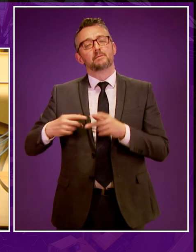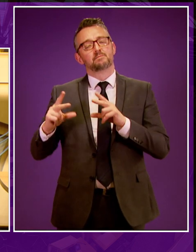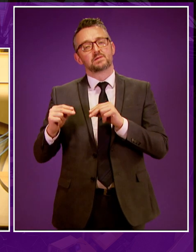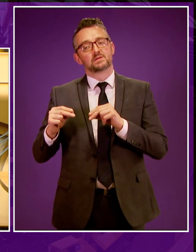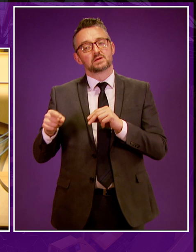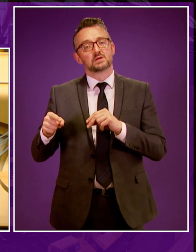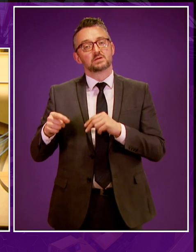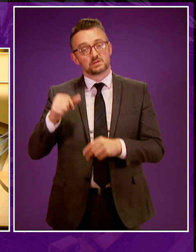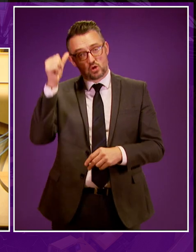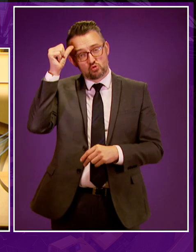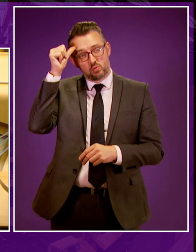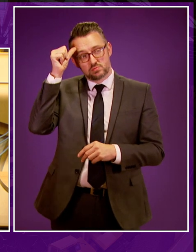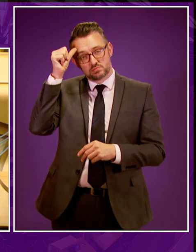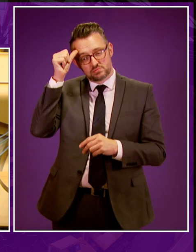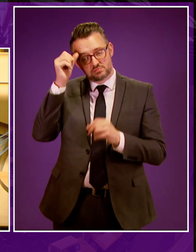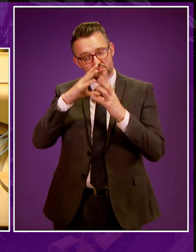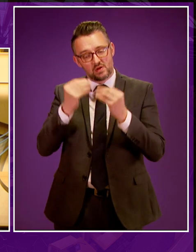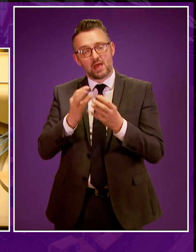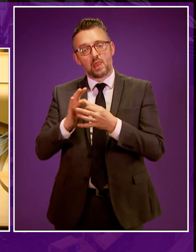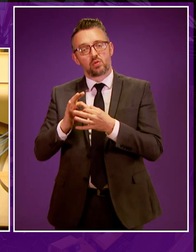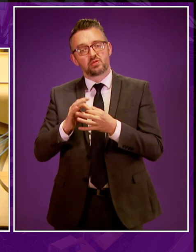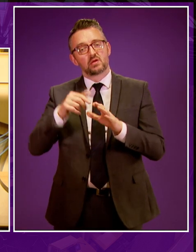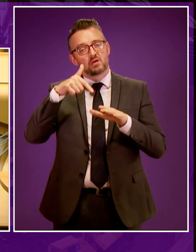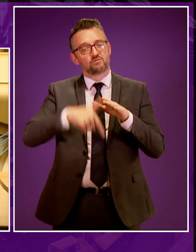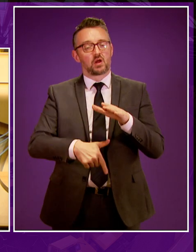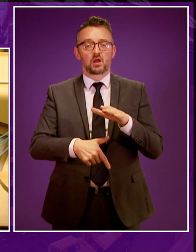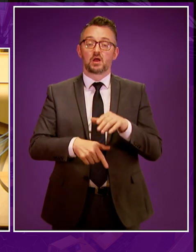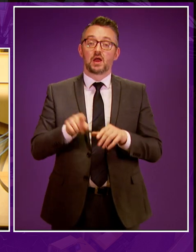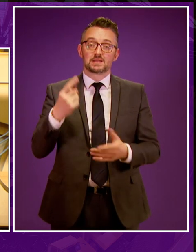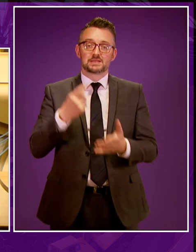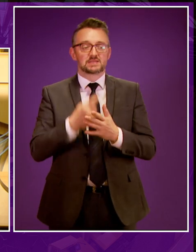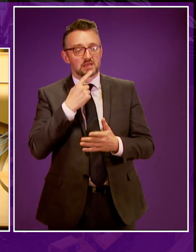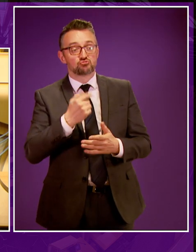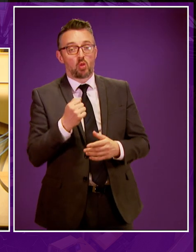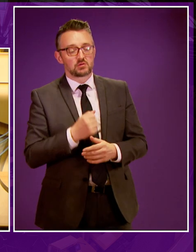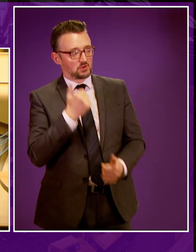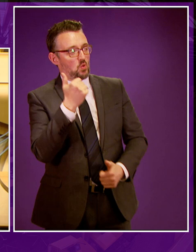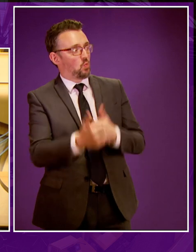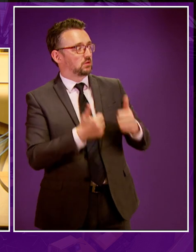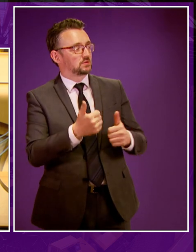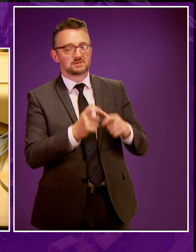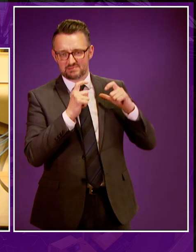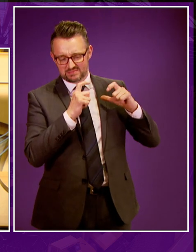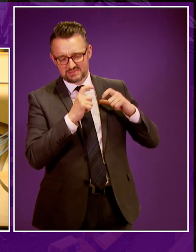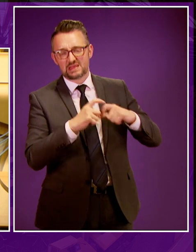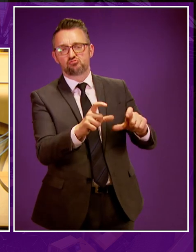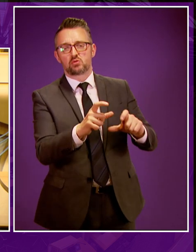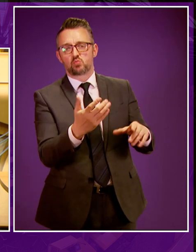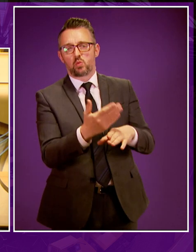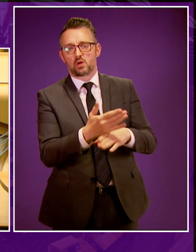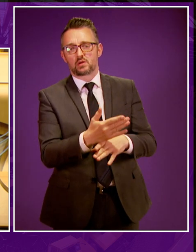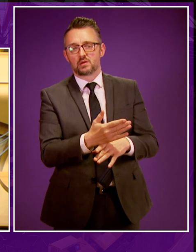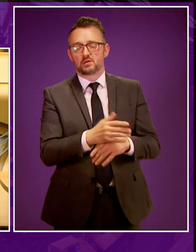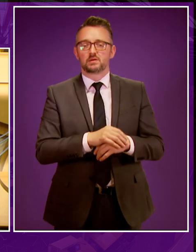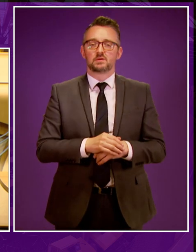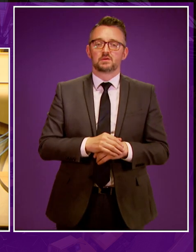say she was well-sighted on the fracking decision. And her message was simple. Well done, Scotland. Keep on doing what you're doing. Now,